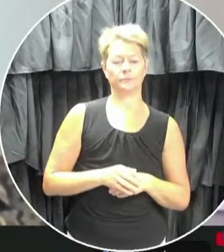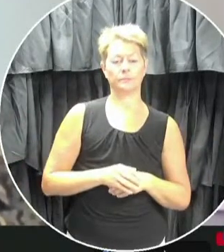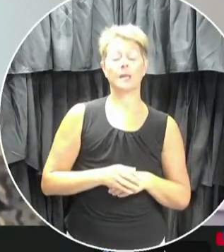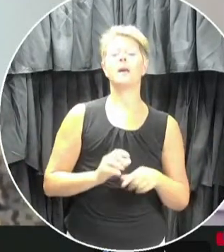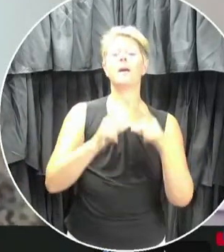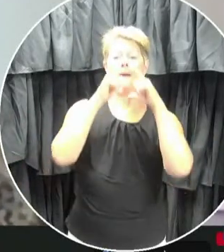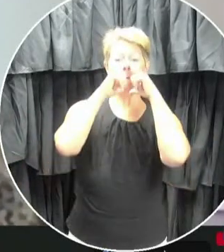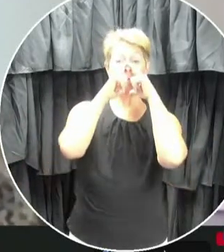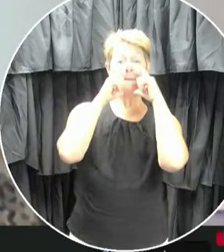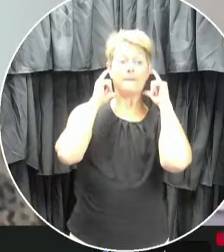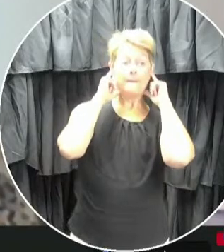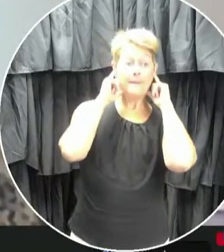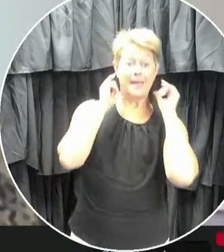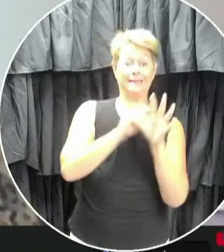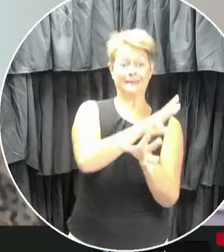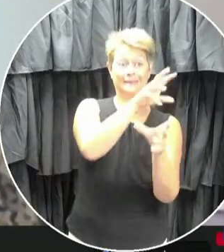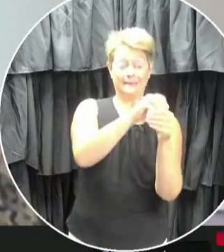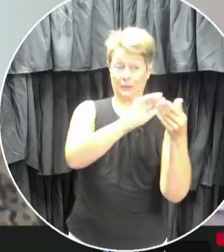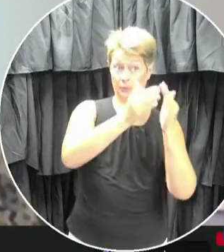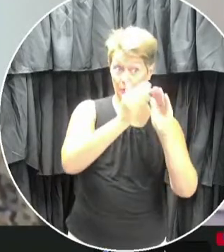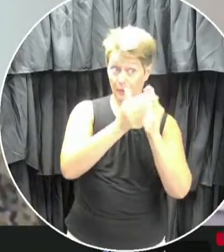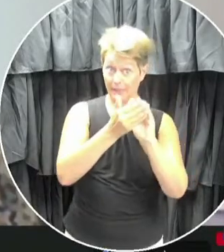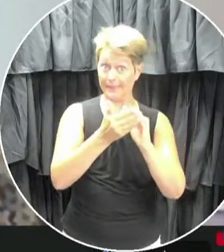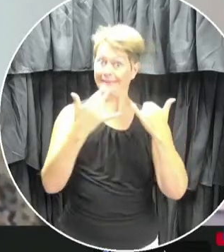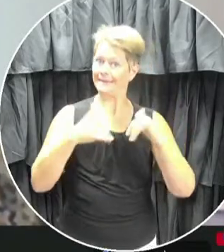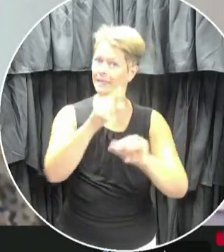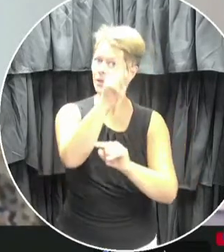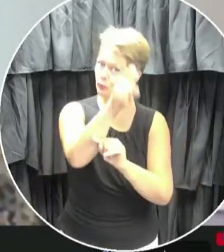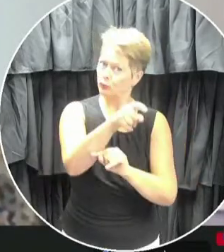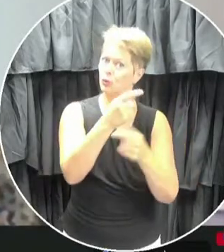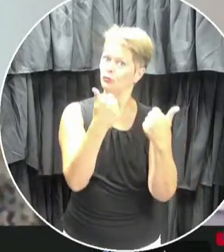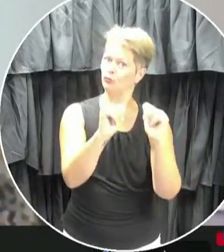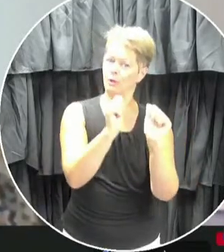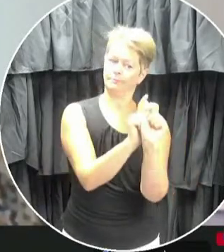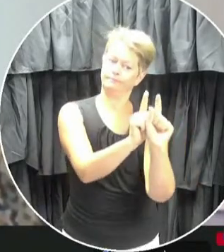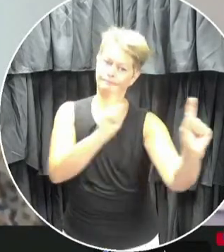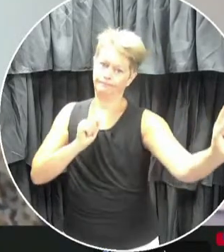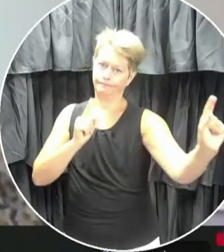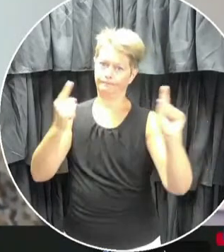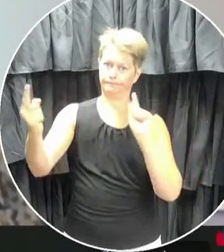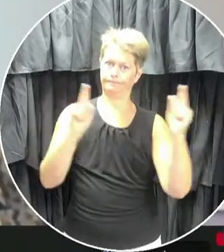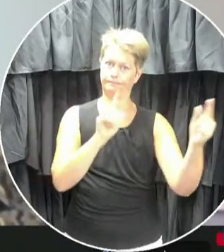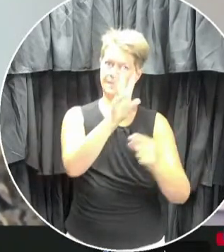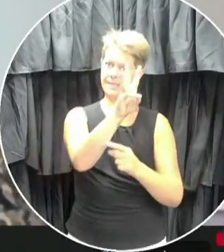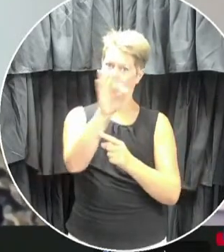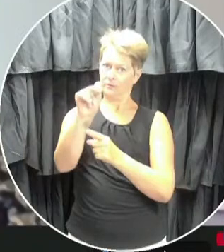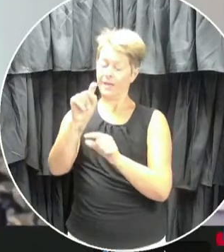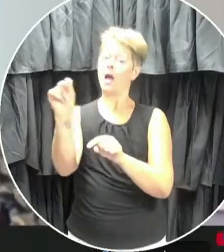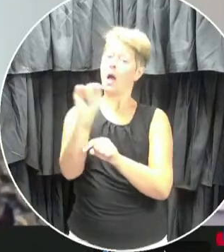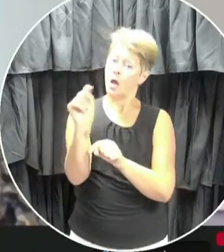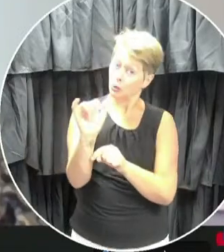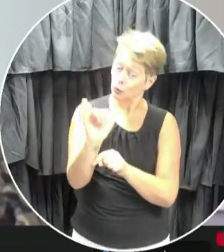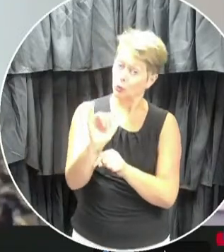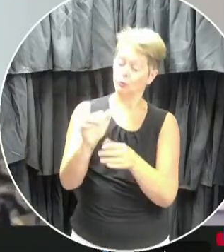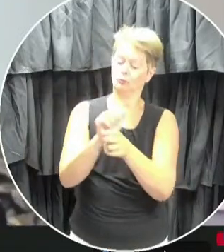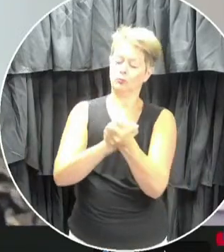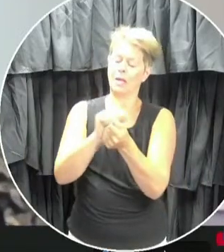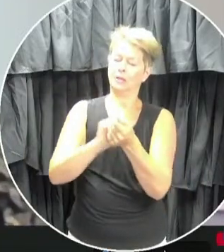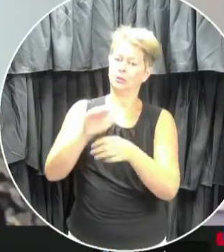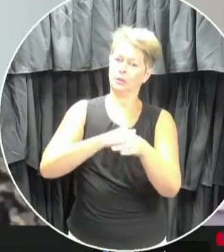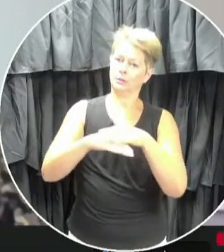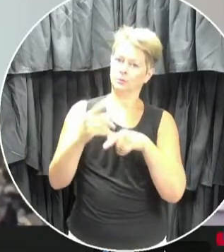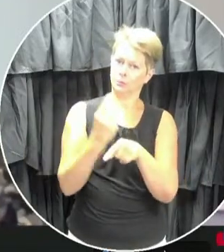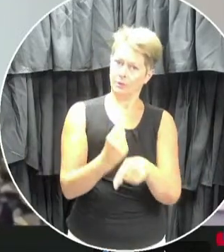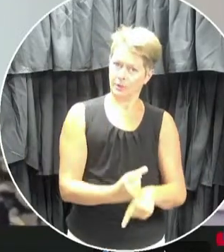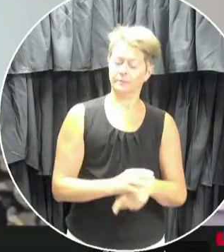-medical mask in the community is not a substitute for physical distancing and proper hand washing. Because of the low prevalence of COVID-19